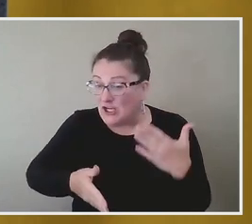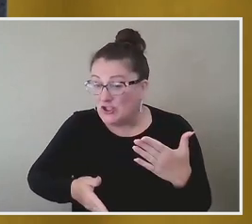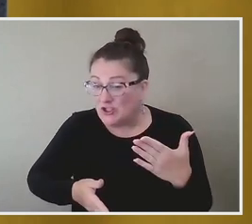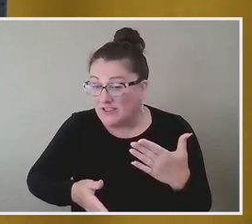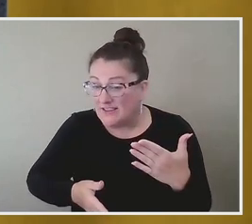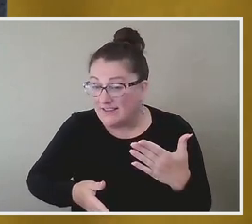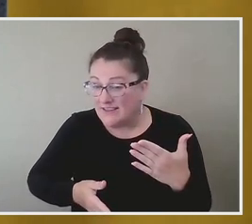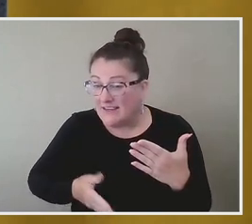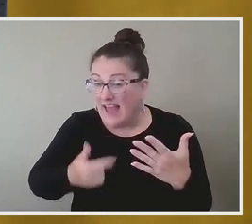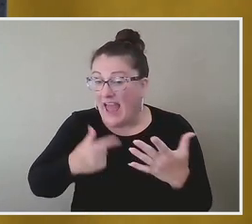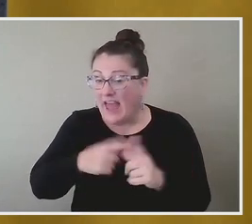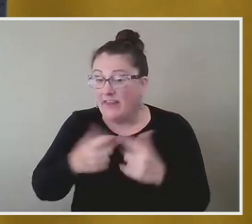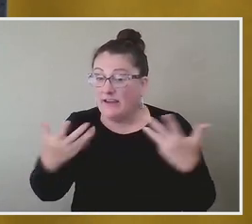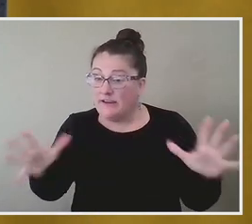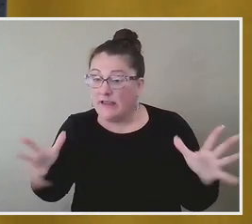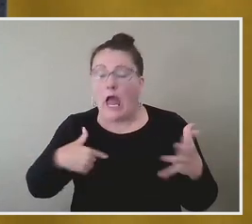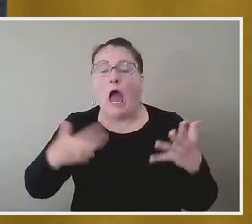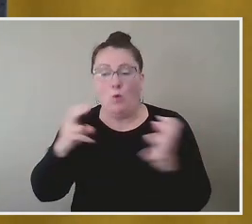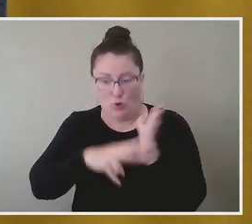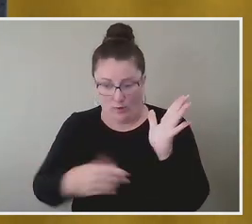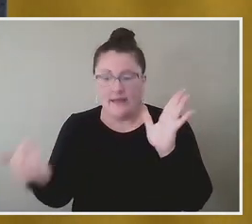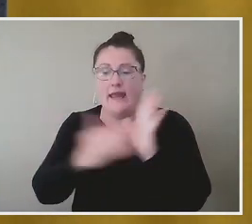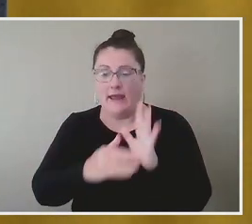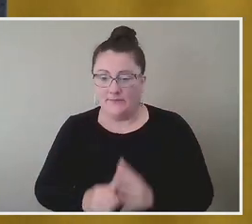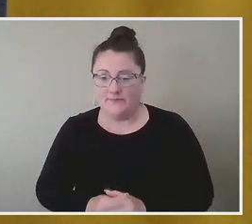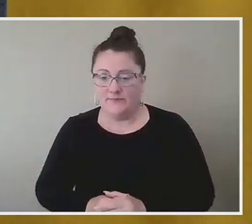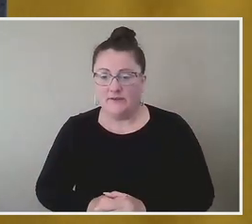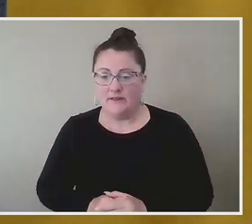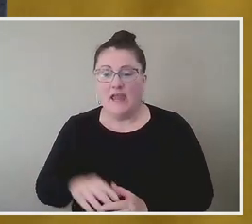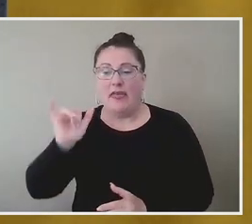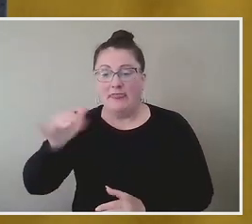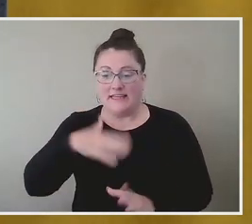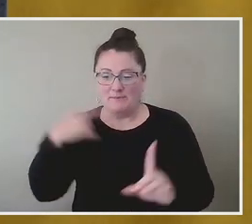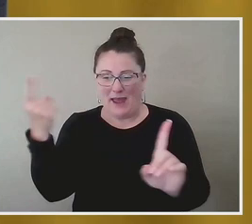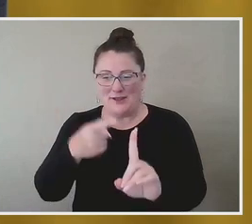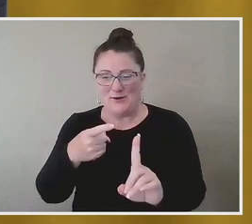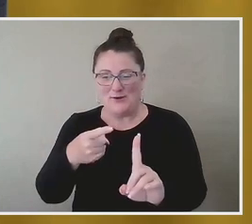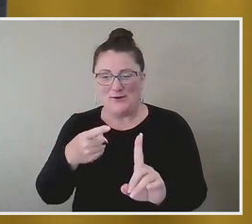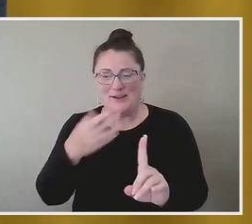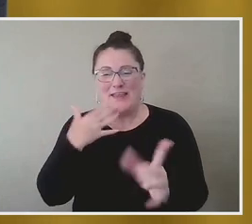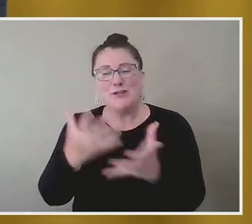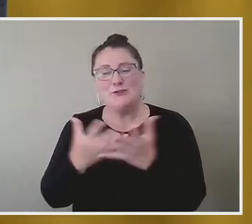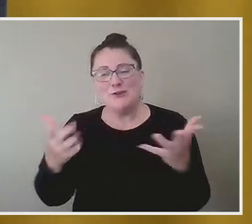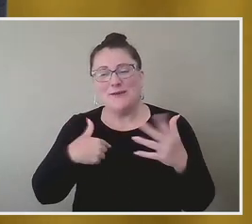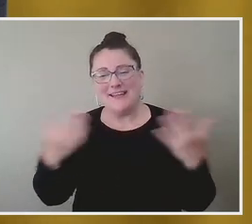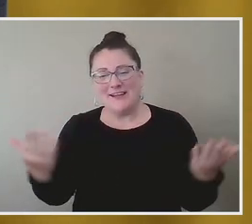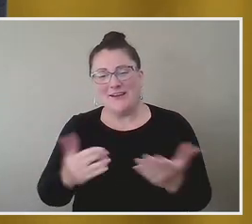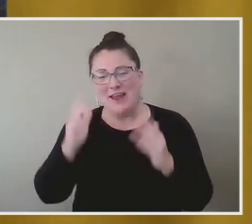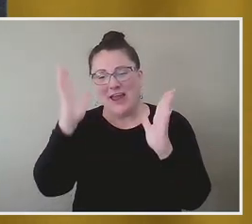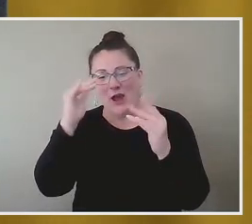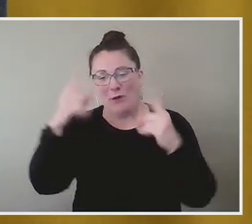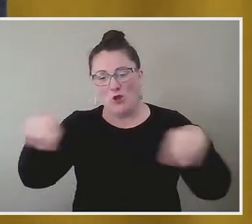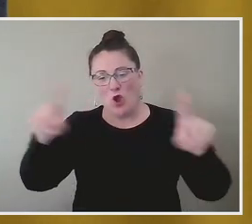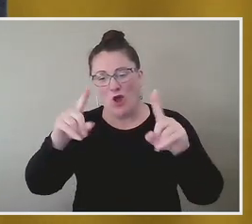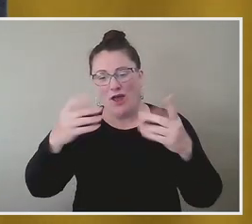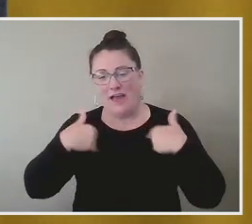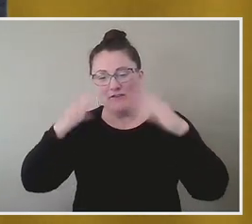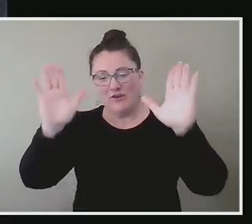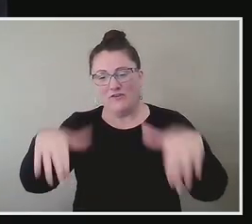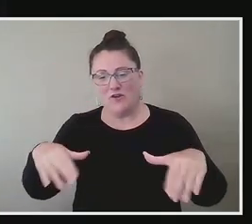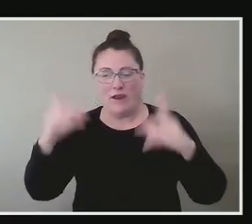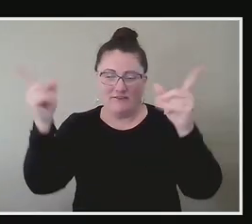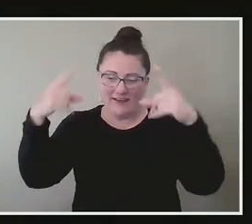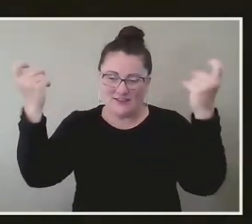done, be like, I want to read it again. That's my goal. Thank you so much for having me. I hope y'all have a great festival.